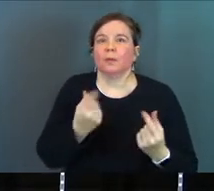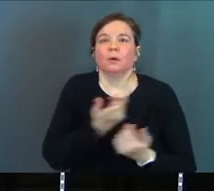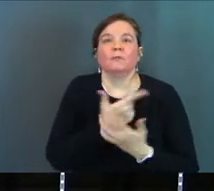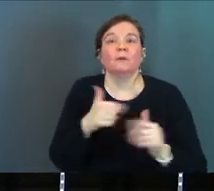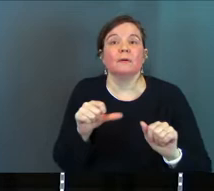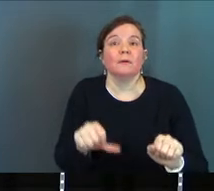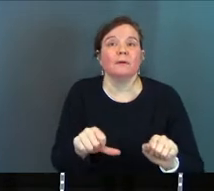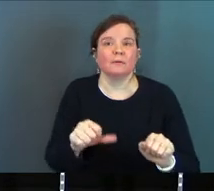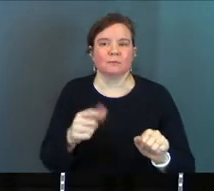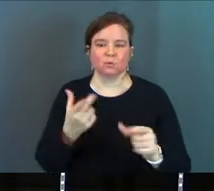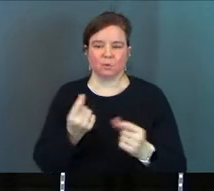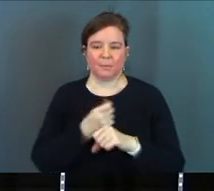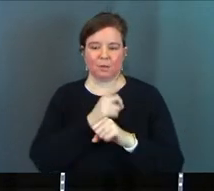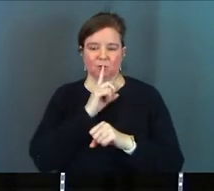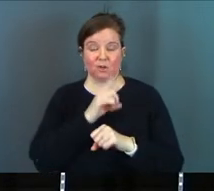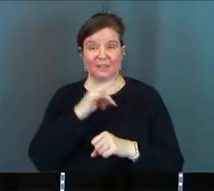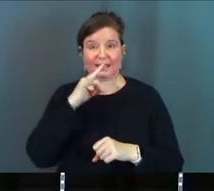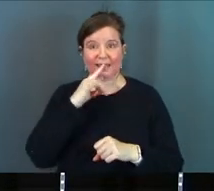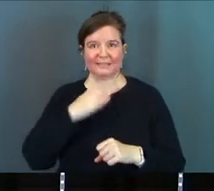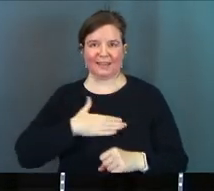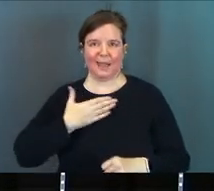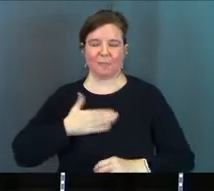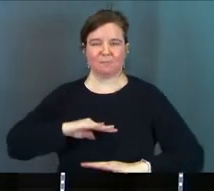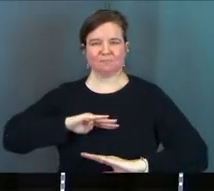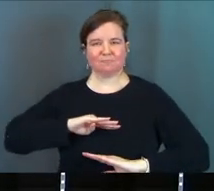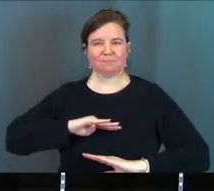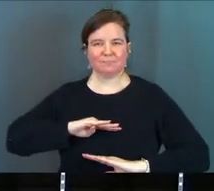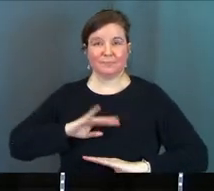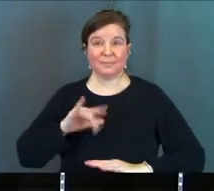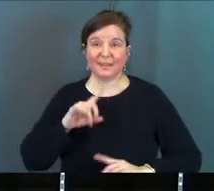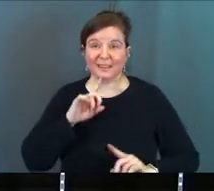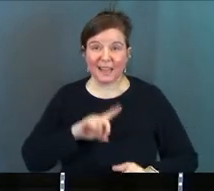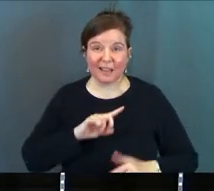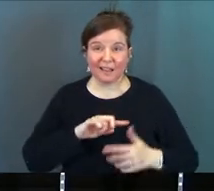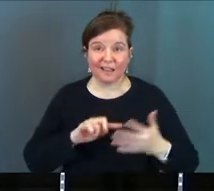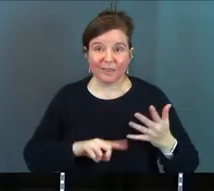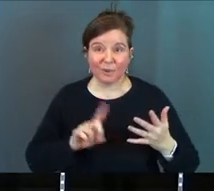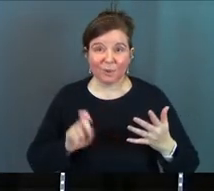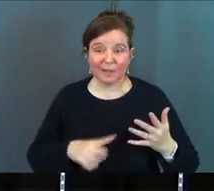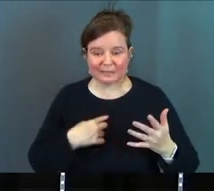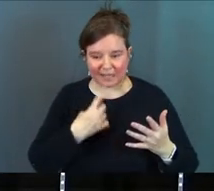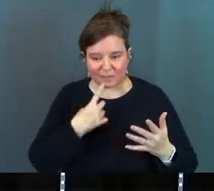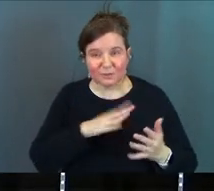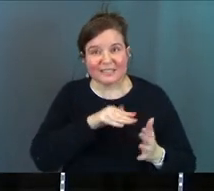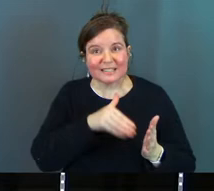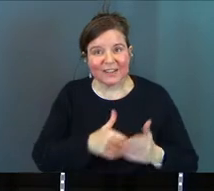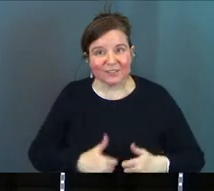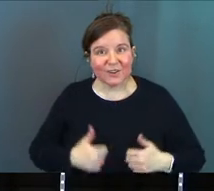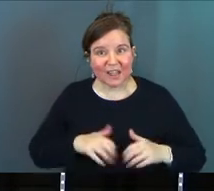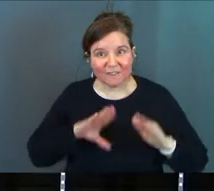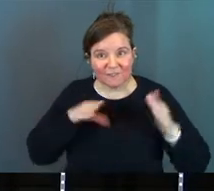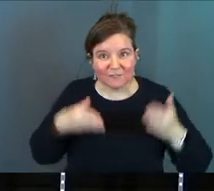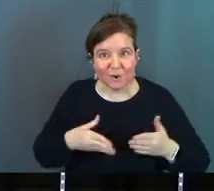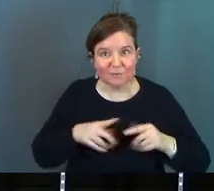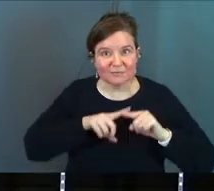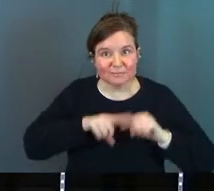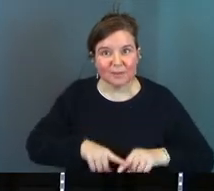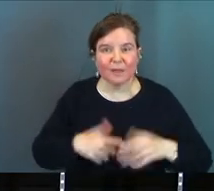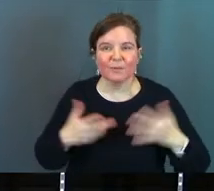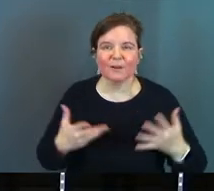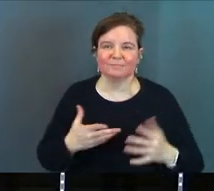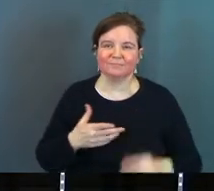do everything I can just to make sure the kids are happy and see the answers to all those questions that tells you what the center of your life actually